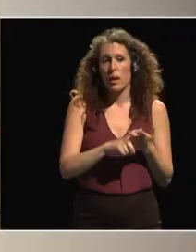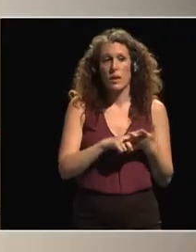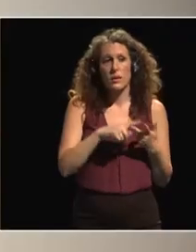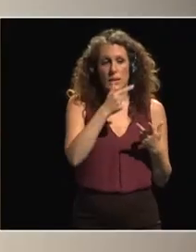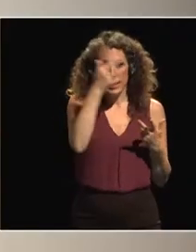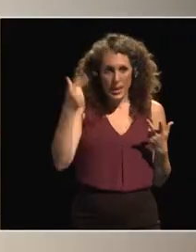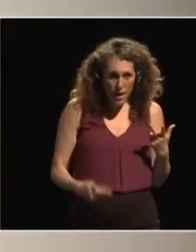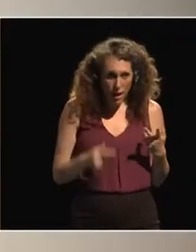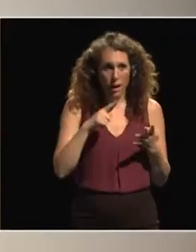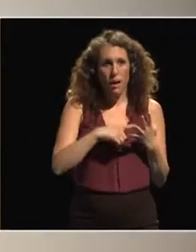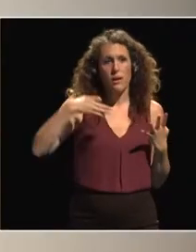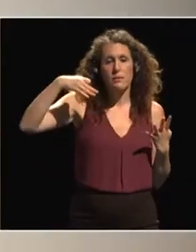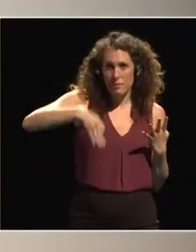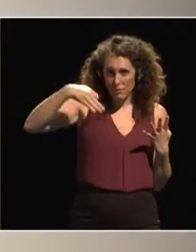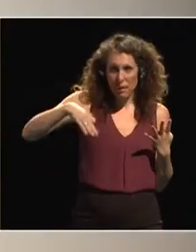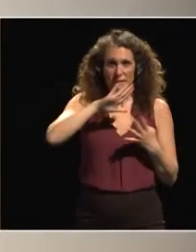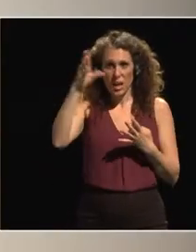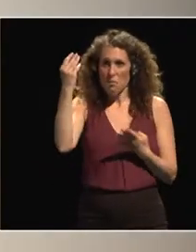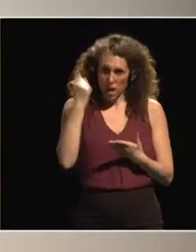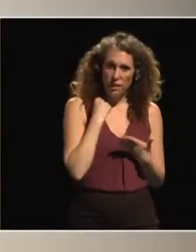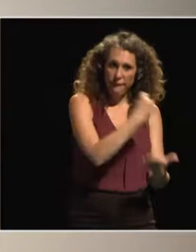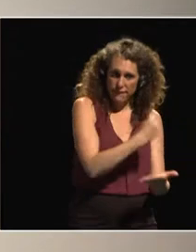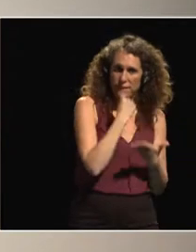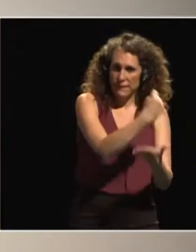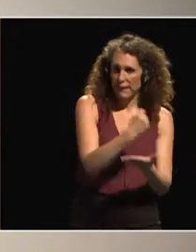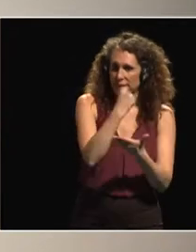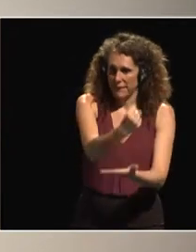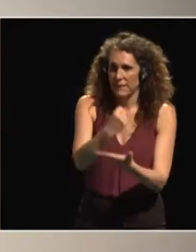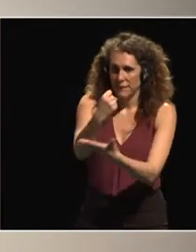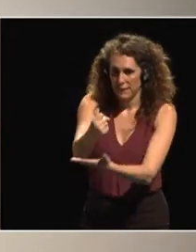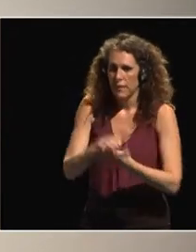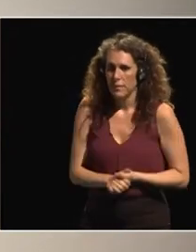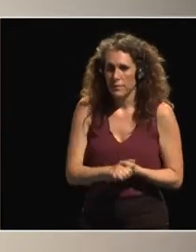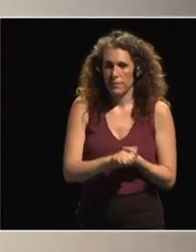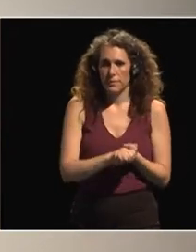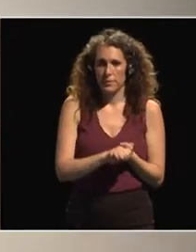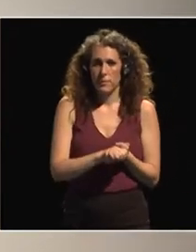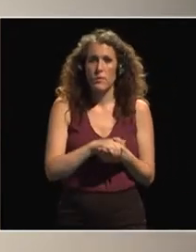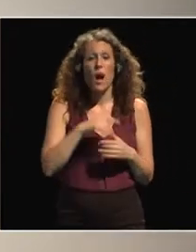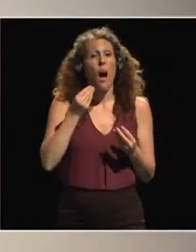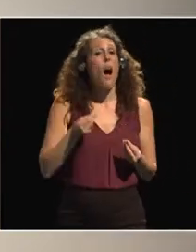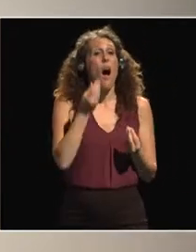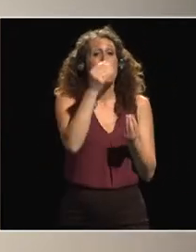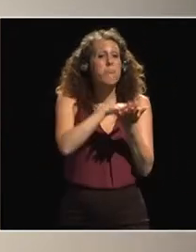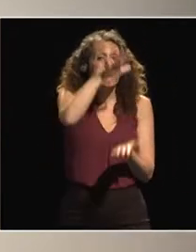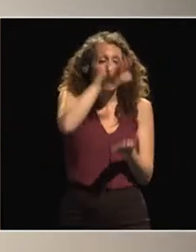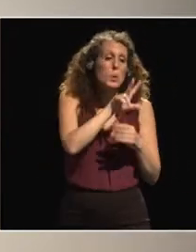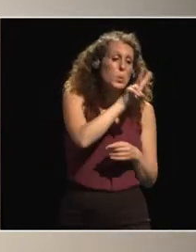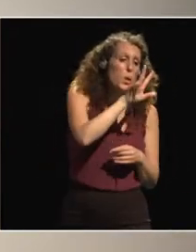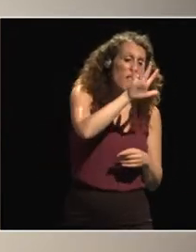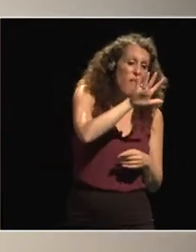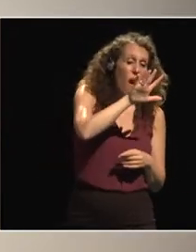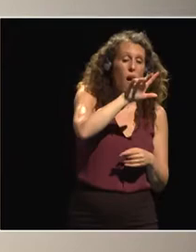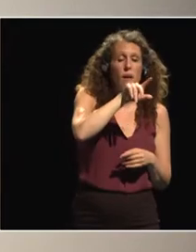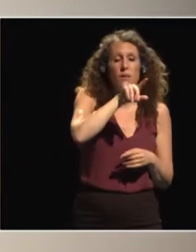And the fund, I mean the basket, the envelope is from 25,000 to 30,000 US